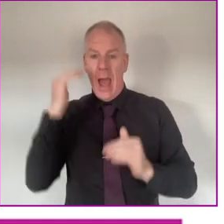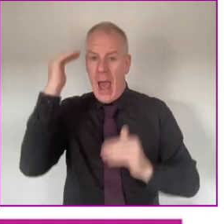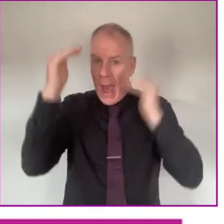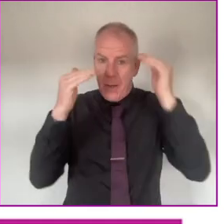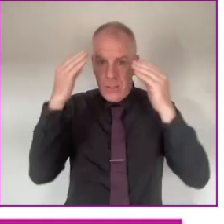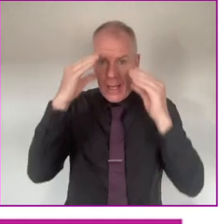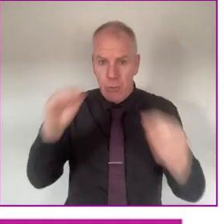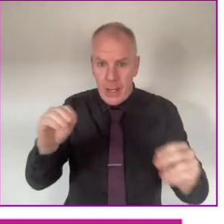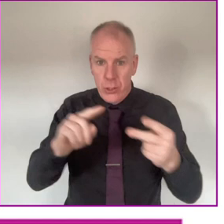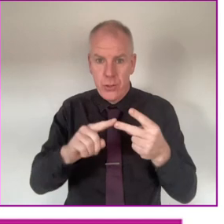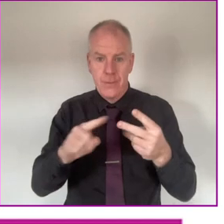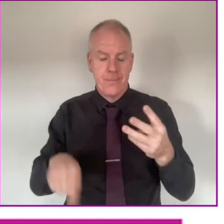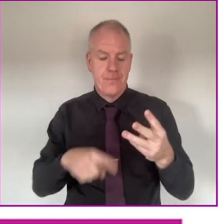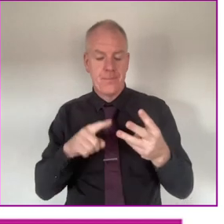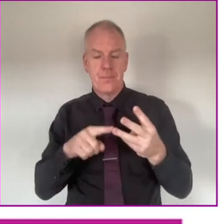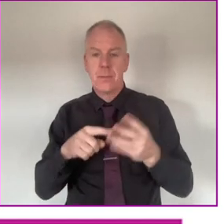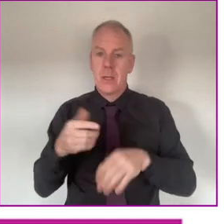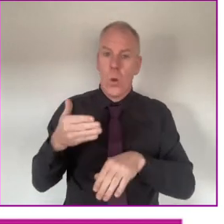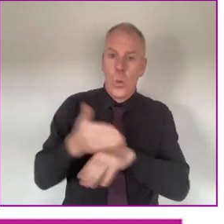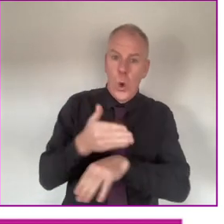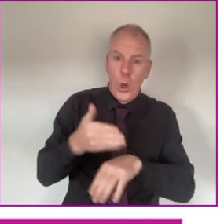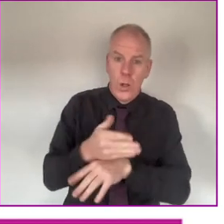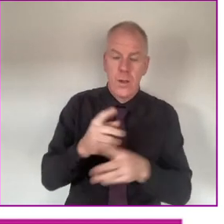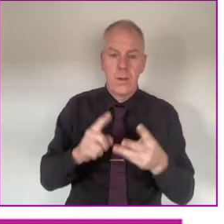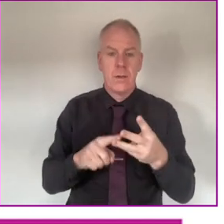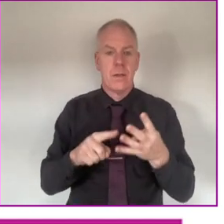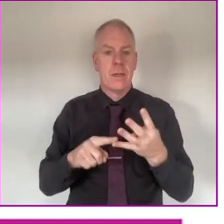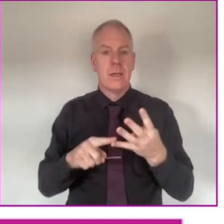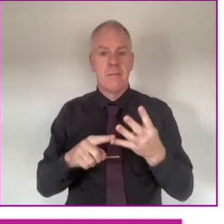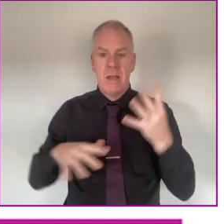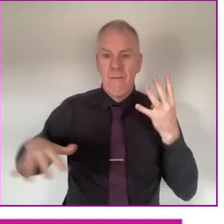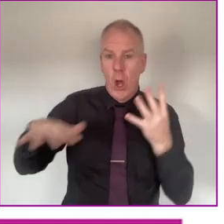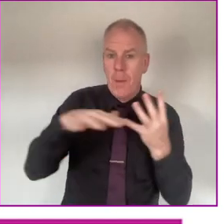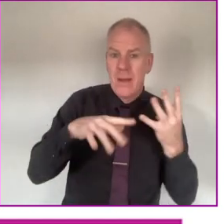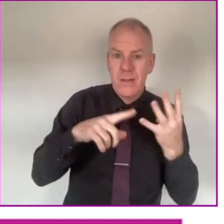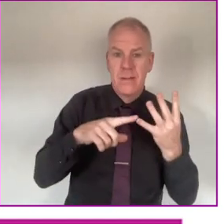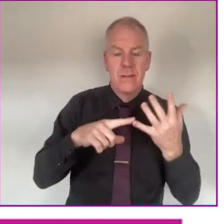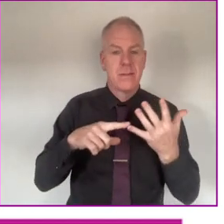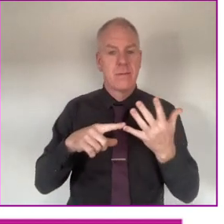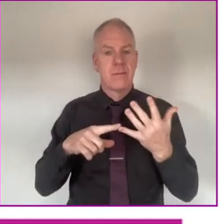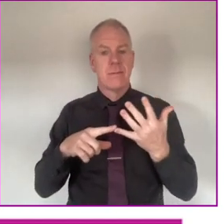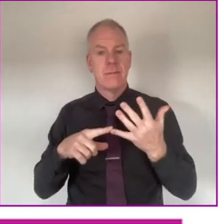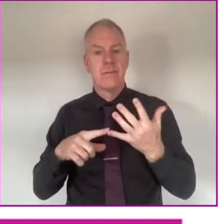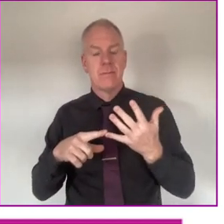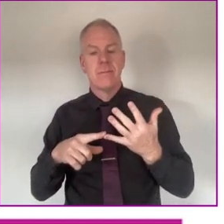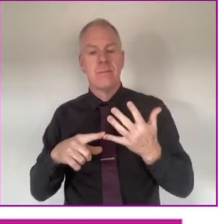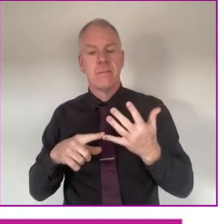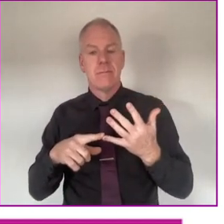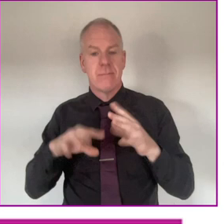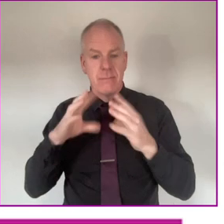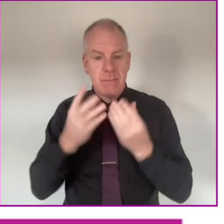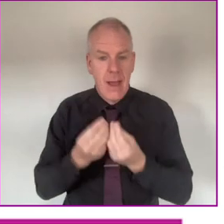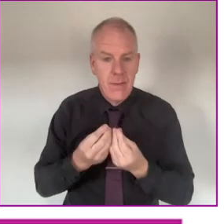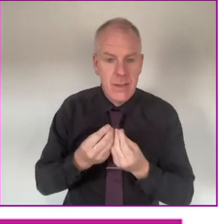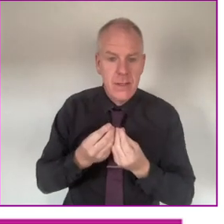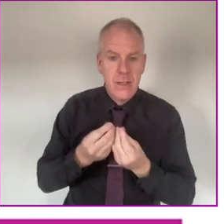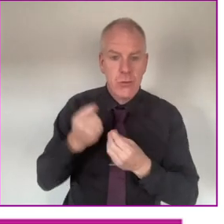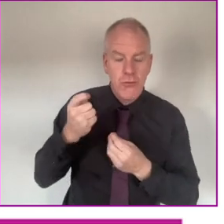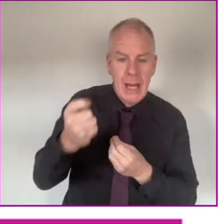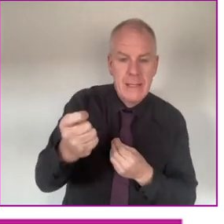adult education, employment, safe environment, housing, transport,